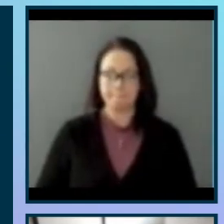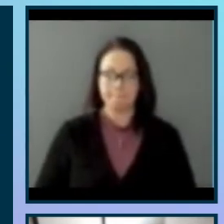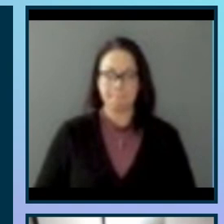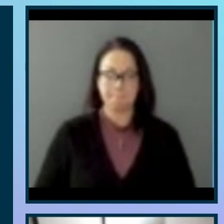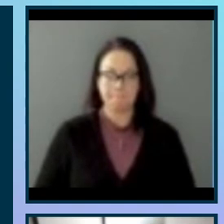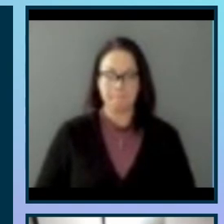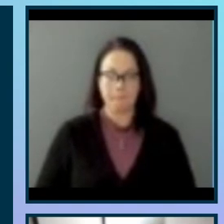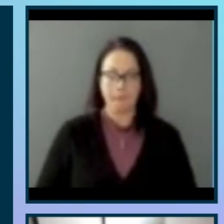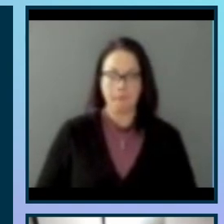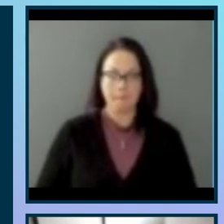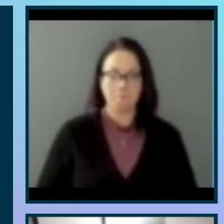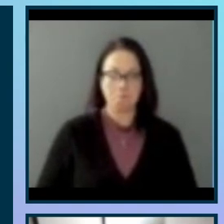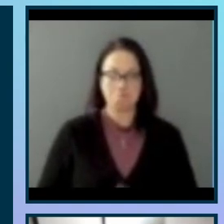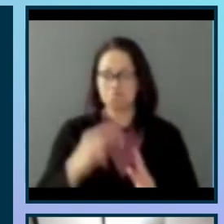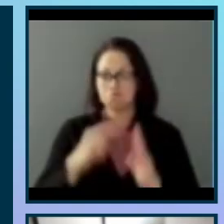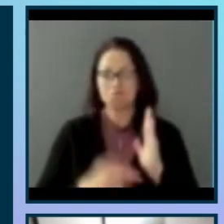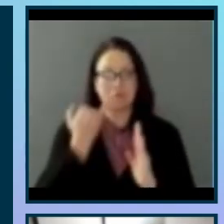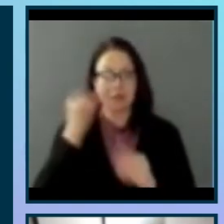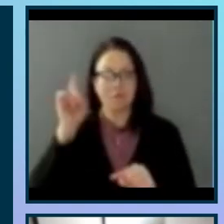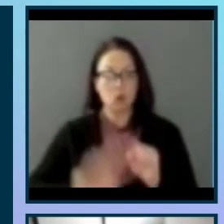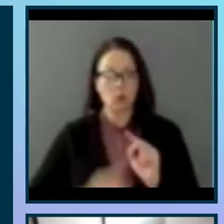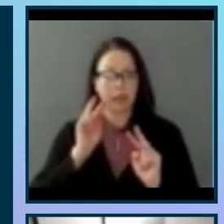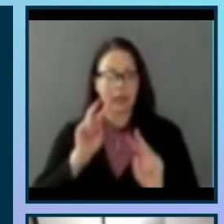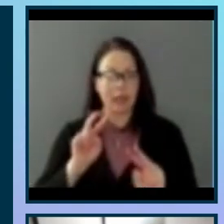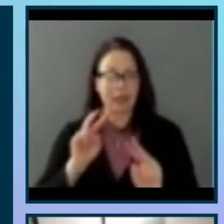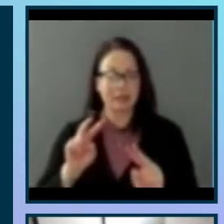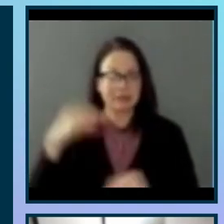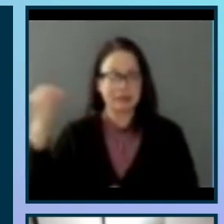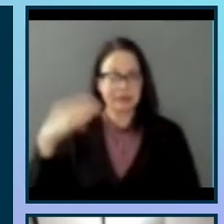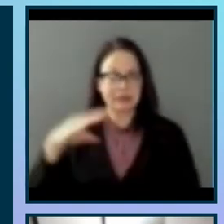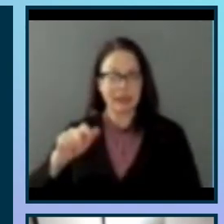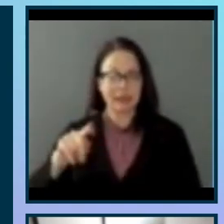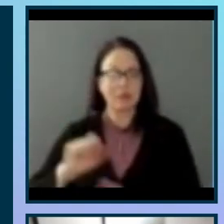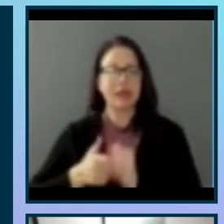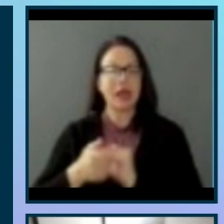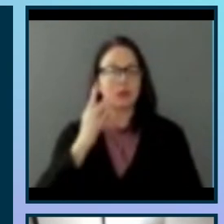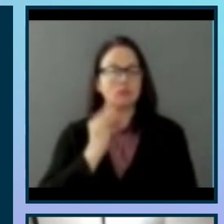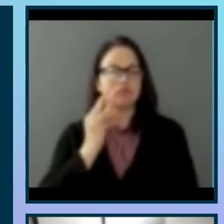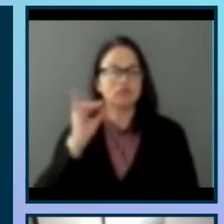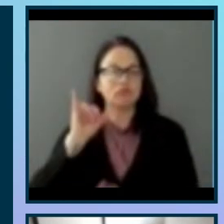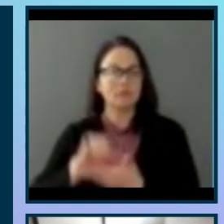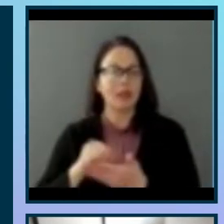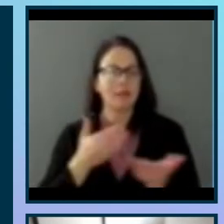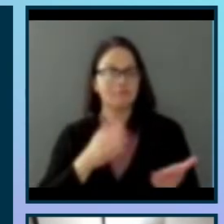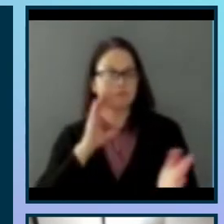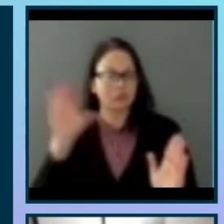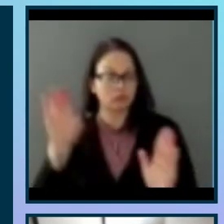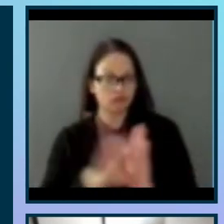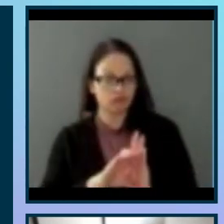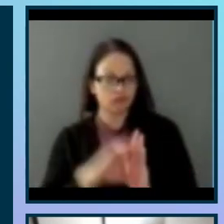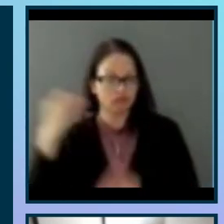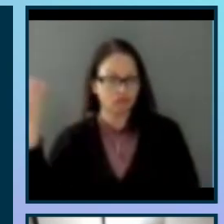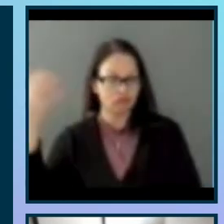If you cannot see an eclipse, how can you experience it? And here I have an illustration of a sun on